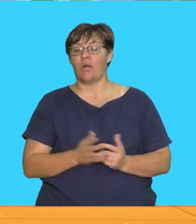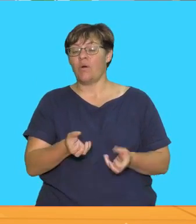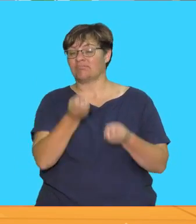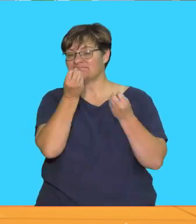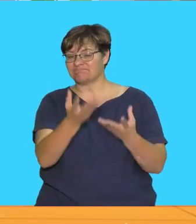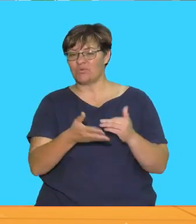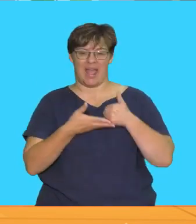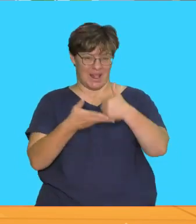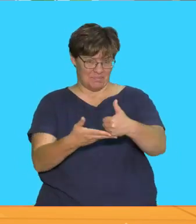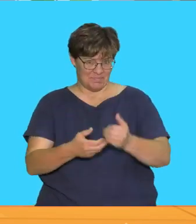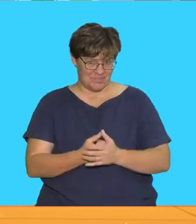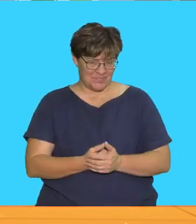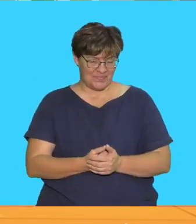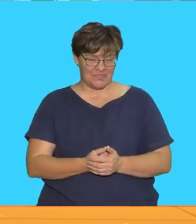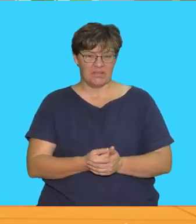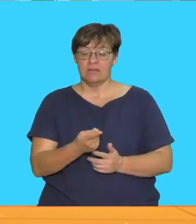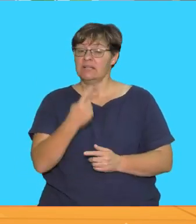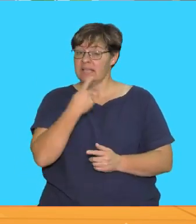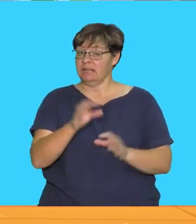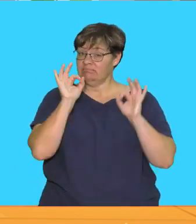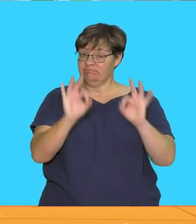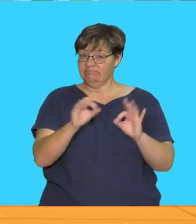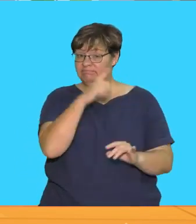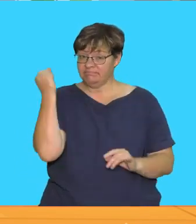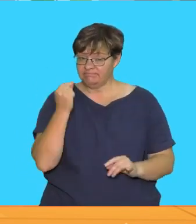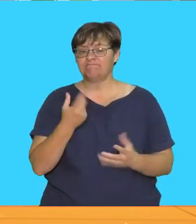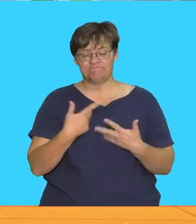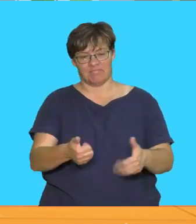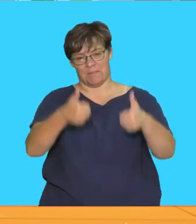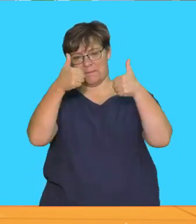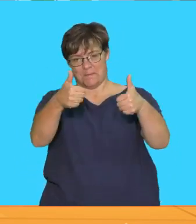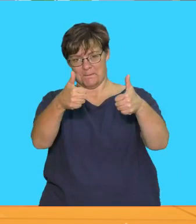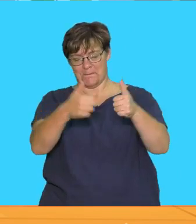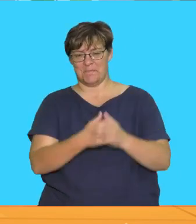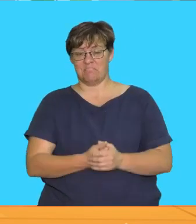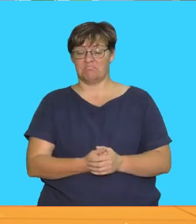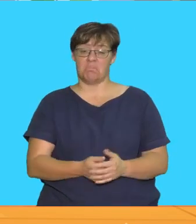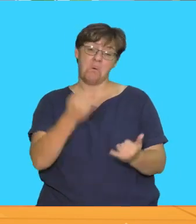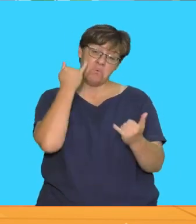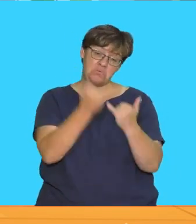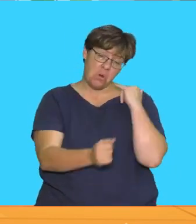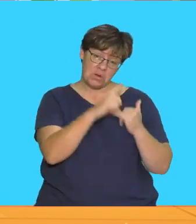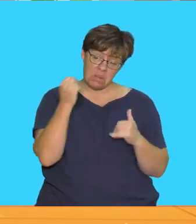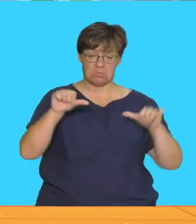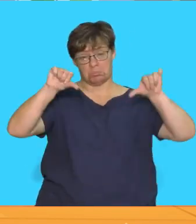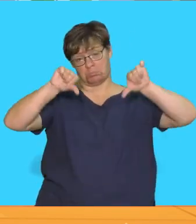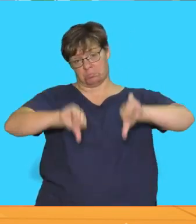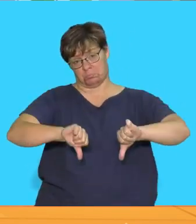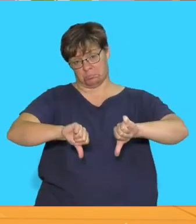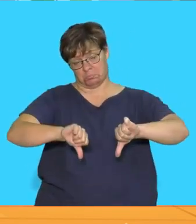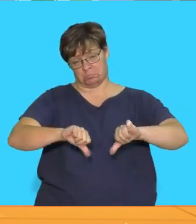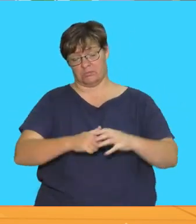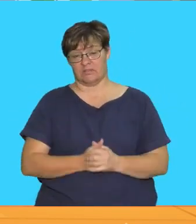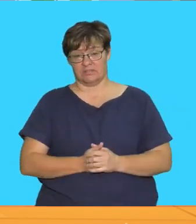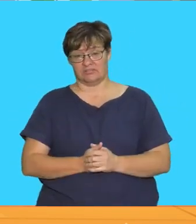clue will be given to help you if you say the correct name you get a thumbs up if you say the wrong name